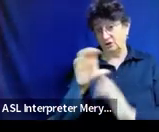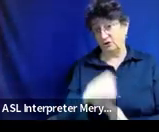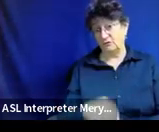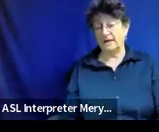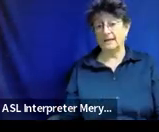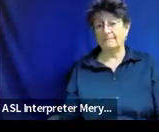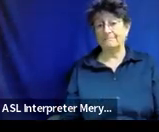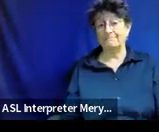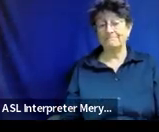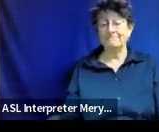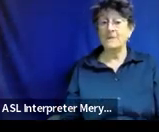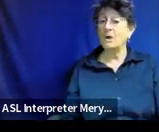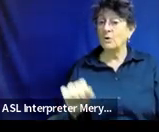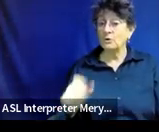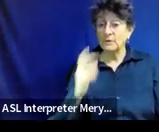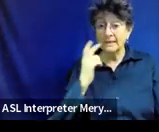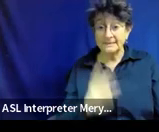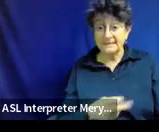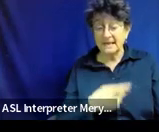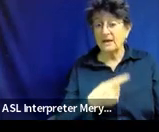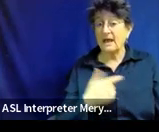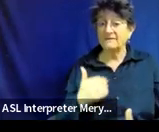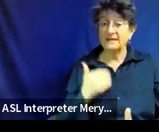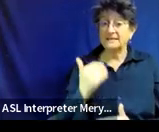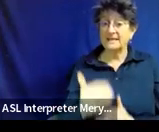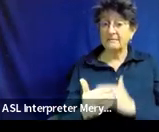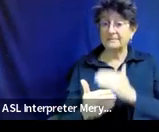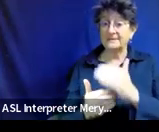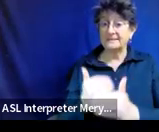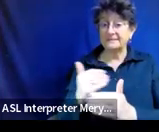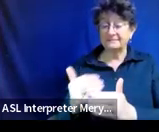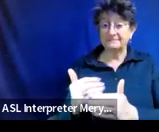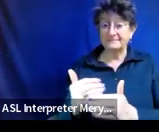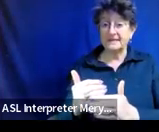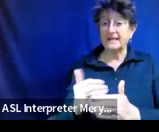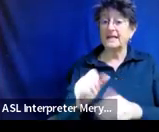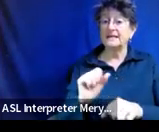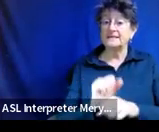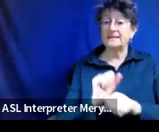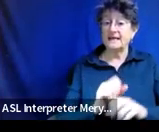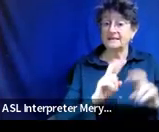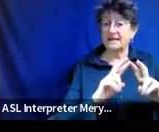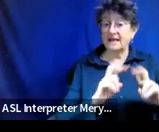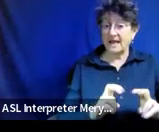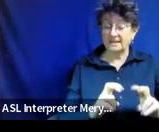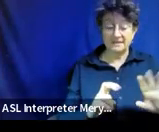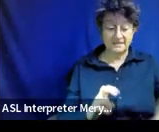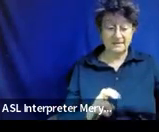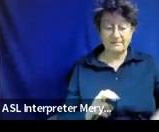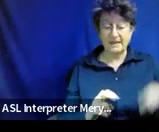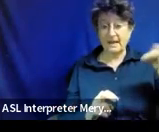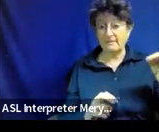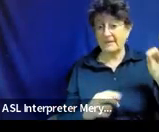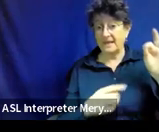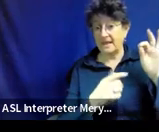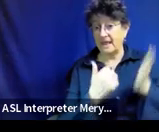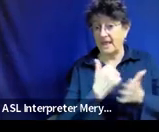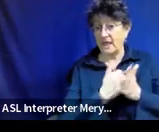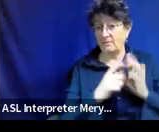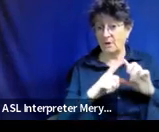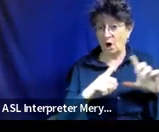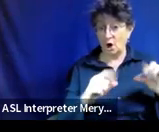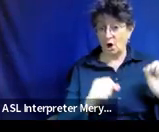So you can see you have, like, the steps, the task analysis. pick up the help card, reach and release to a communicative partner.